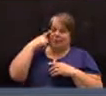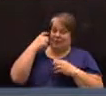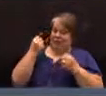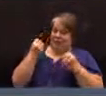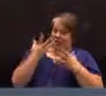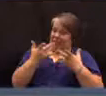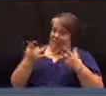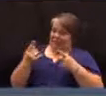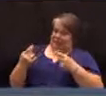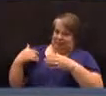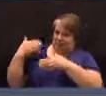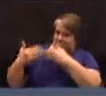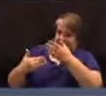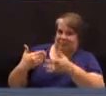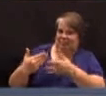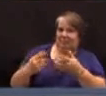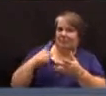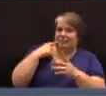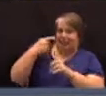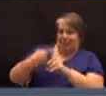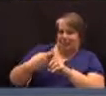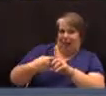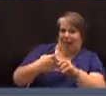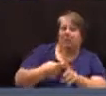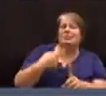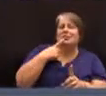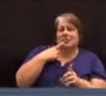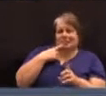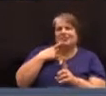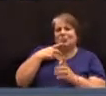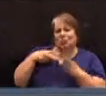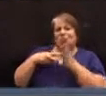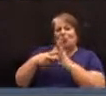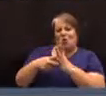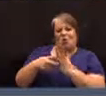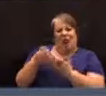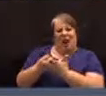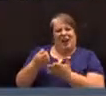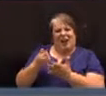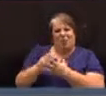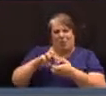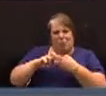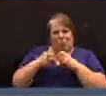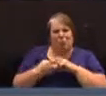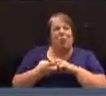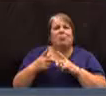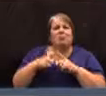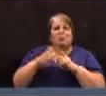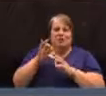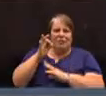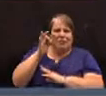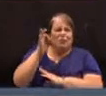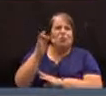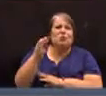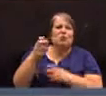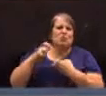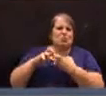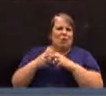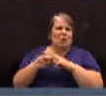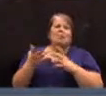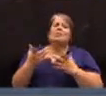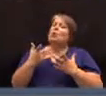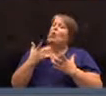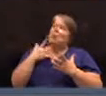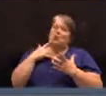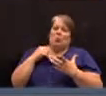last few months certainly points to a lot of them. The economic strife, the problems, the future is